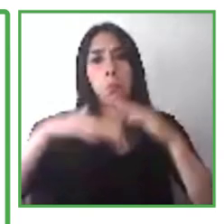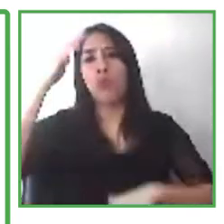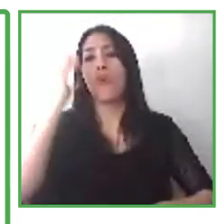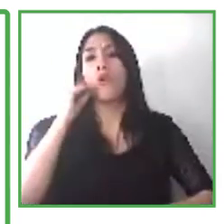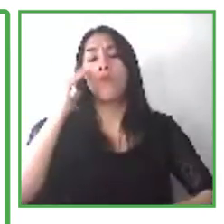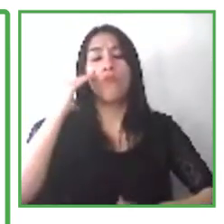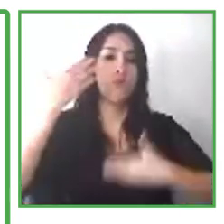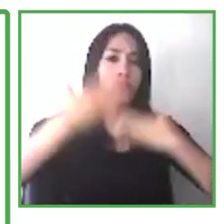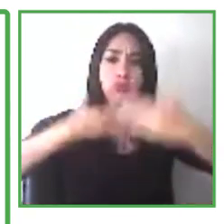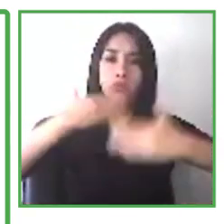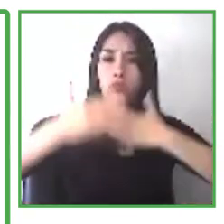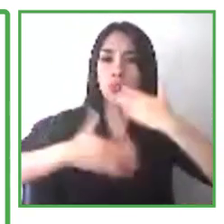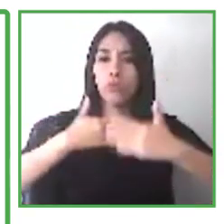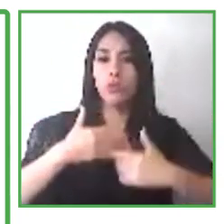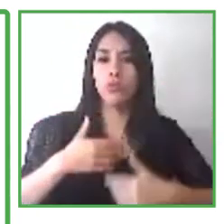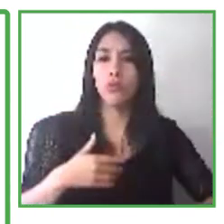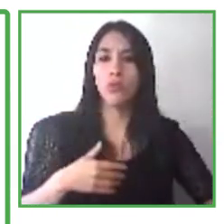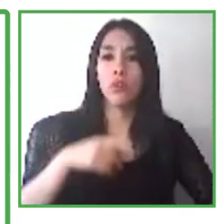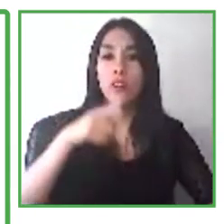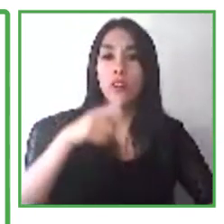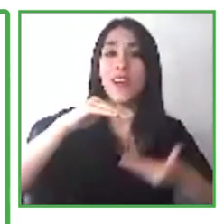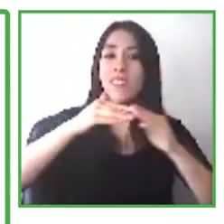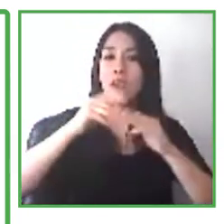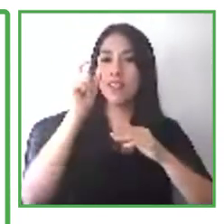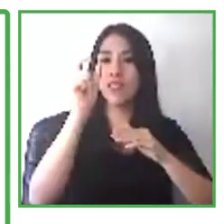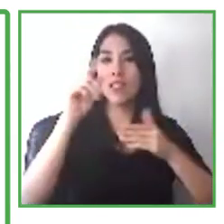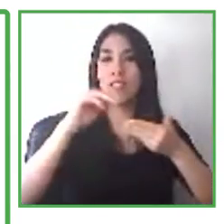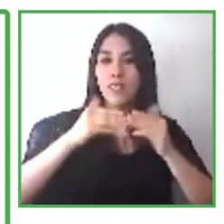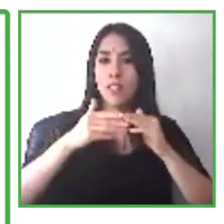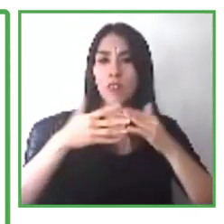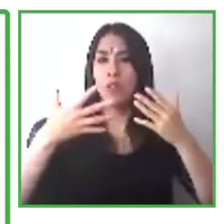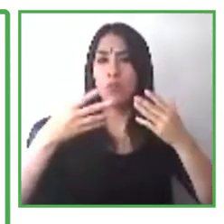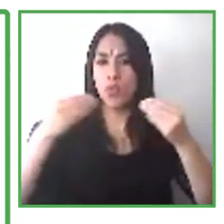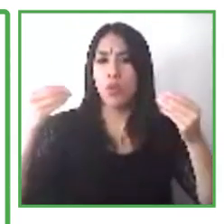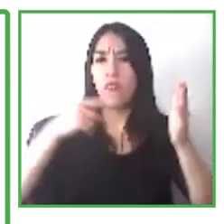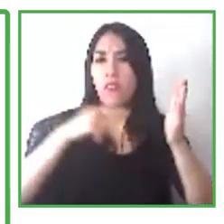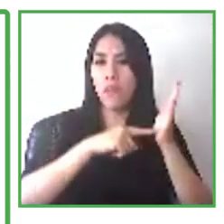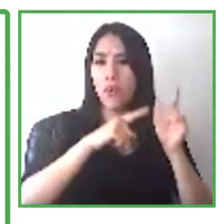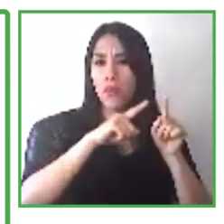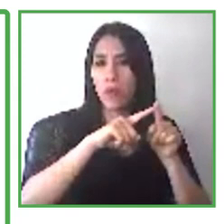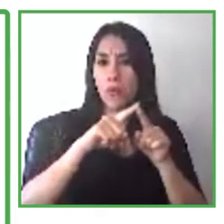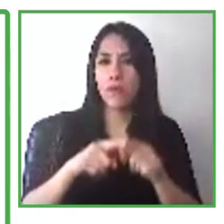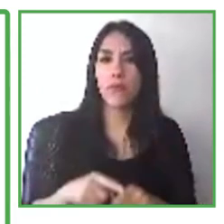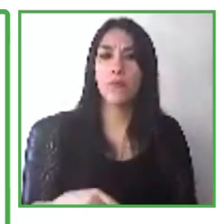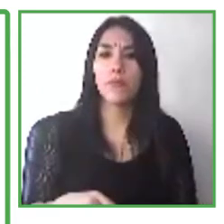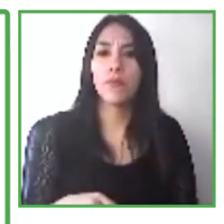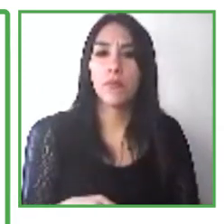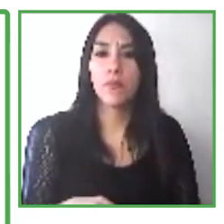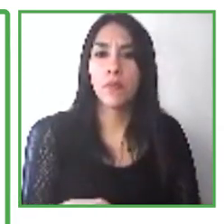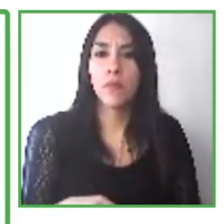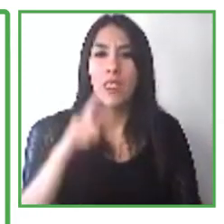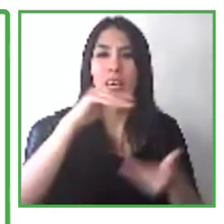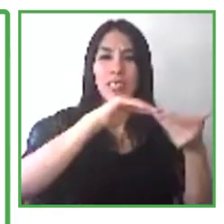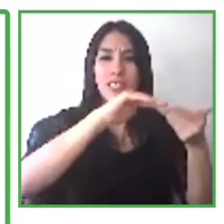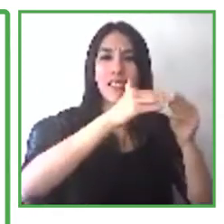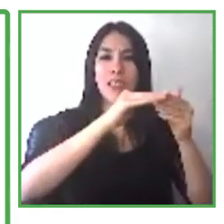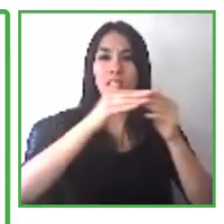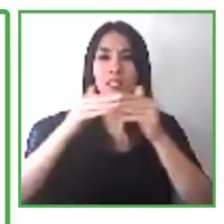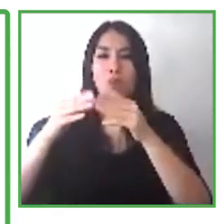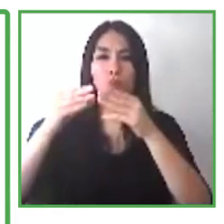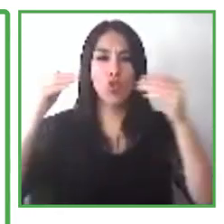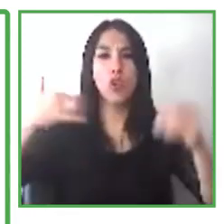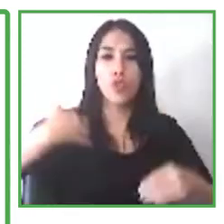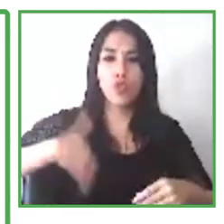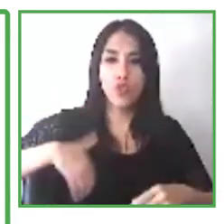Aires, La Plata, Mar del Plata, Córdoba, Mendoza, Santa Fe, and Rosario. In these seven cities now,